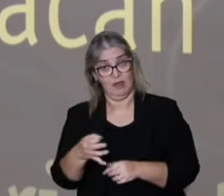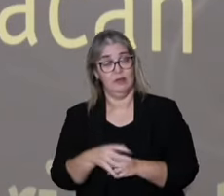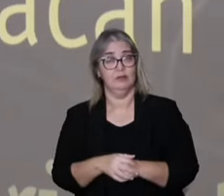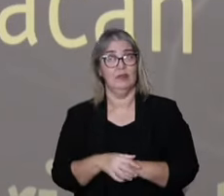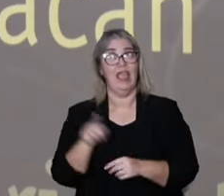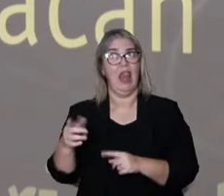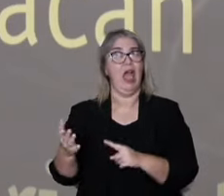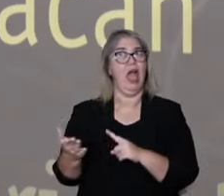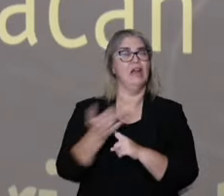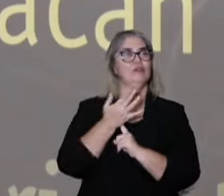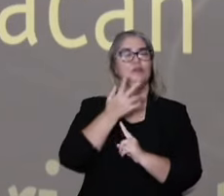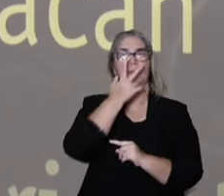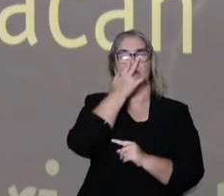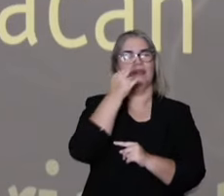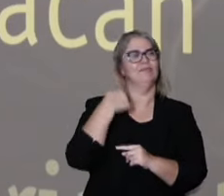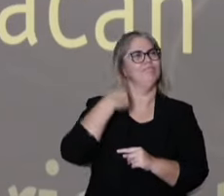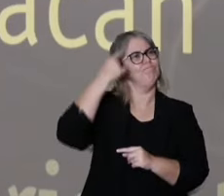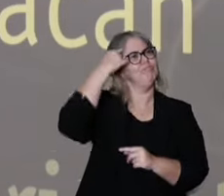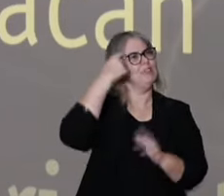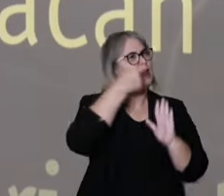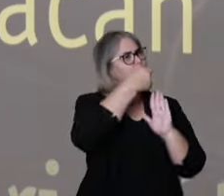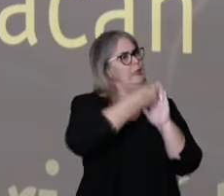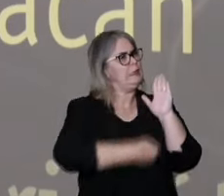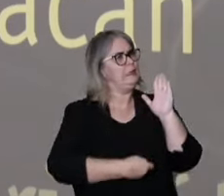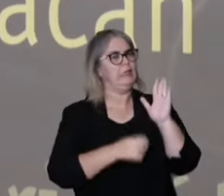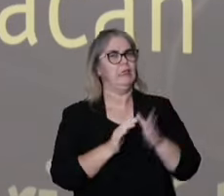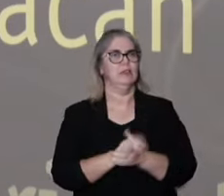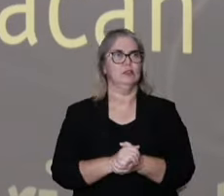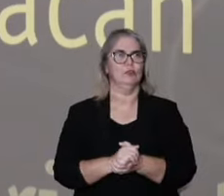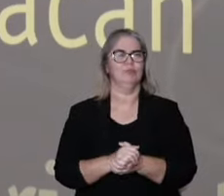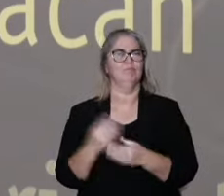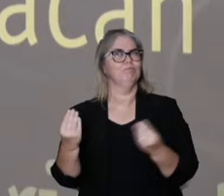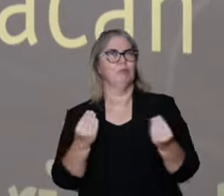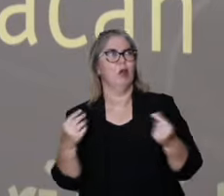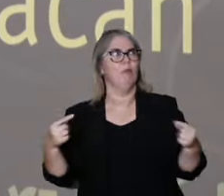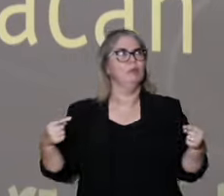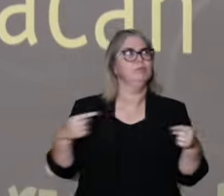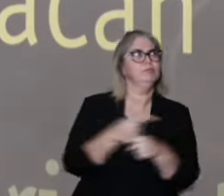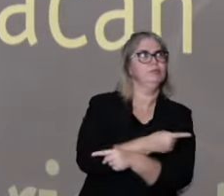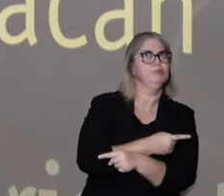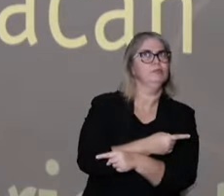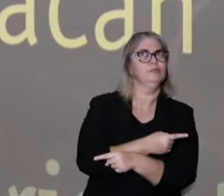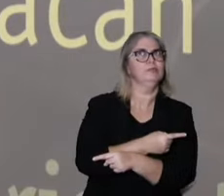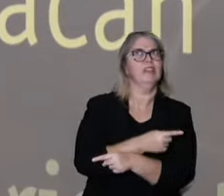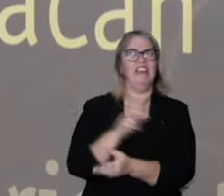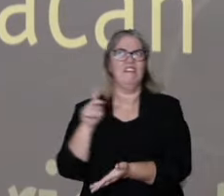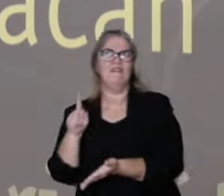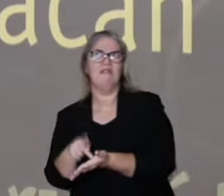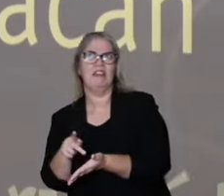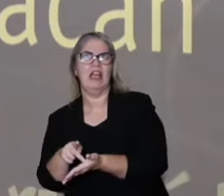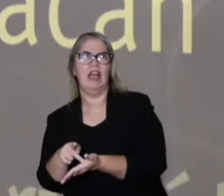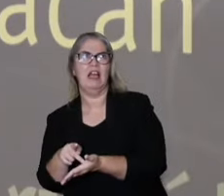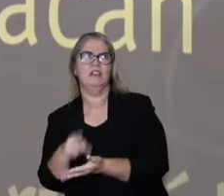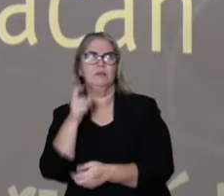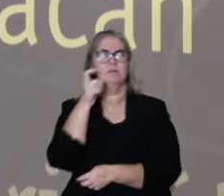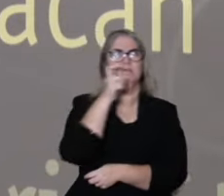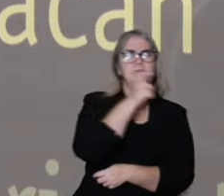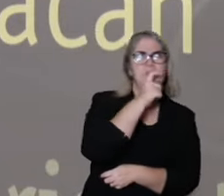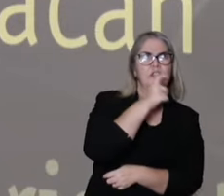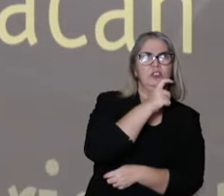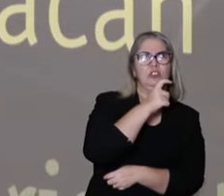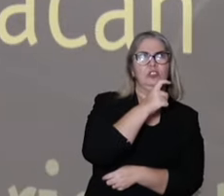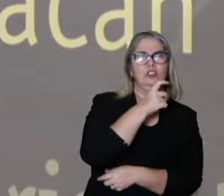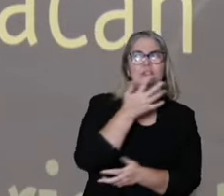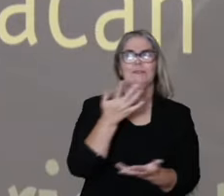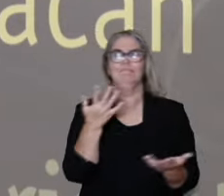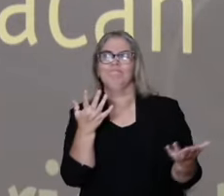So this criticism, it helps us to go from this dichotomy that we have, a place that we have the truth, the other